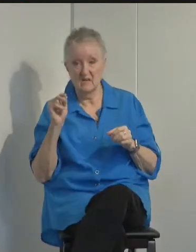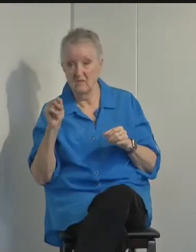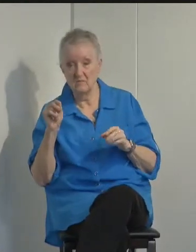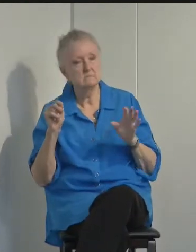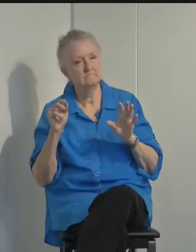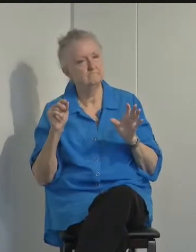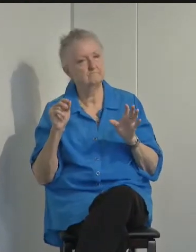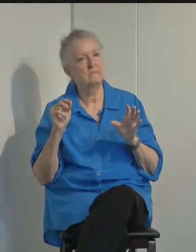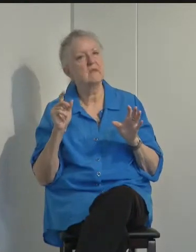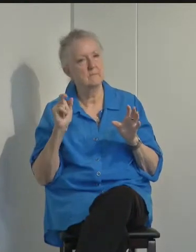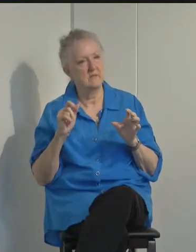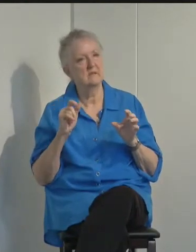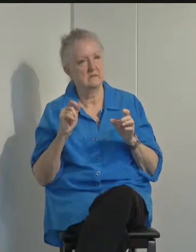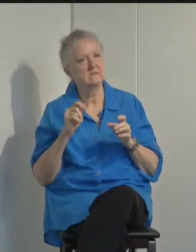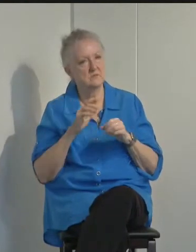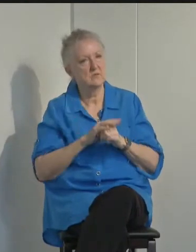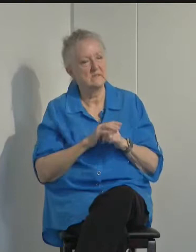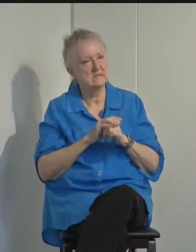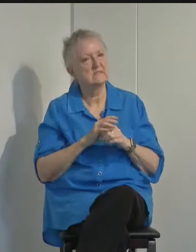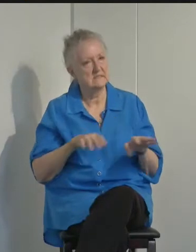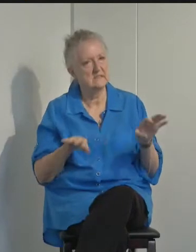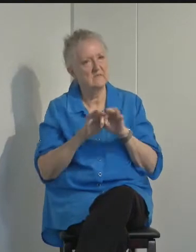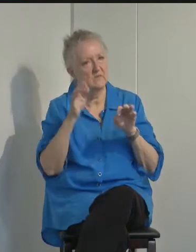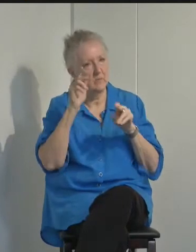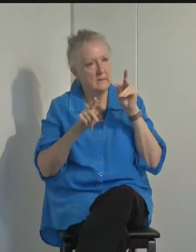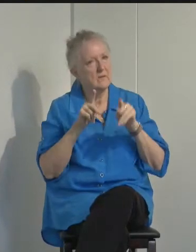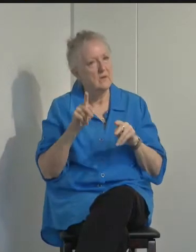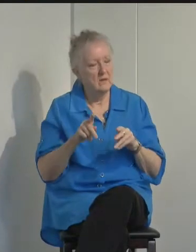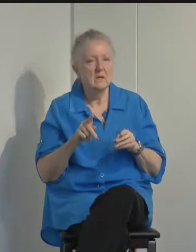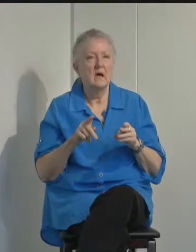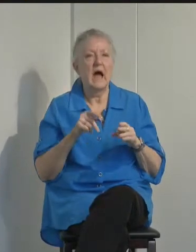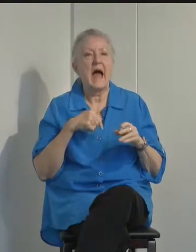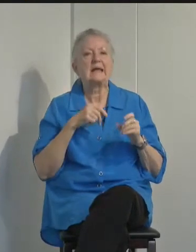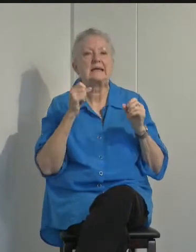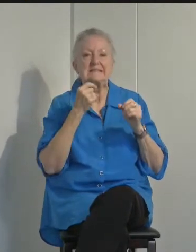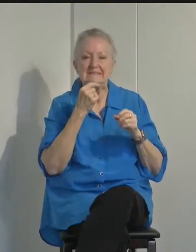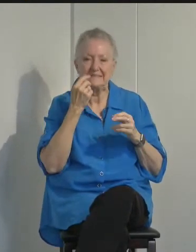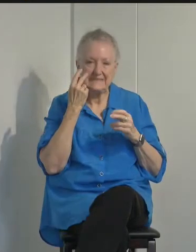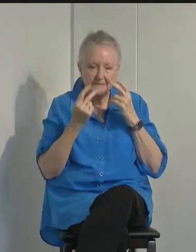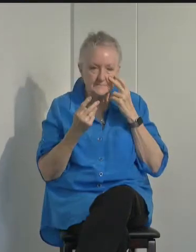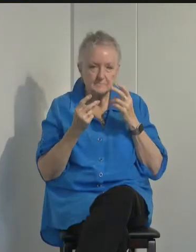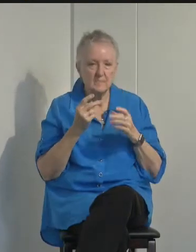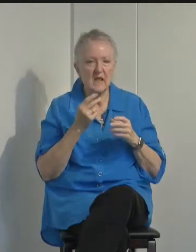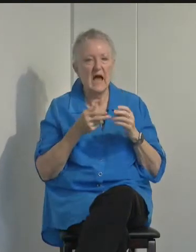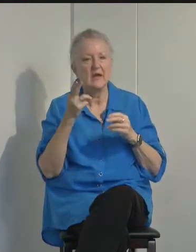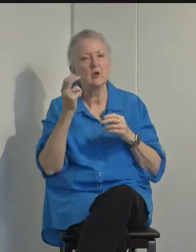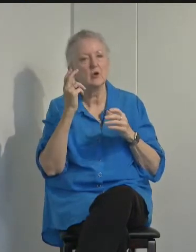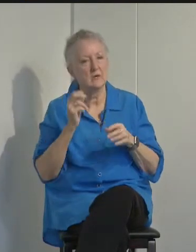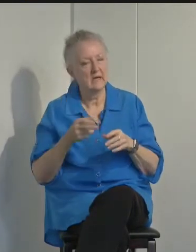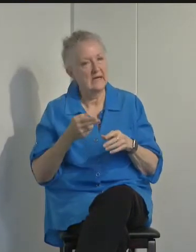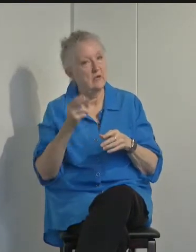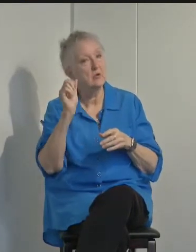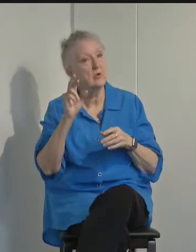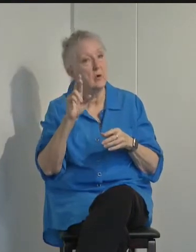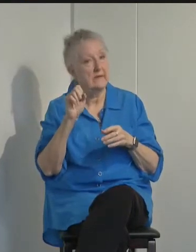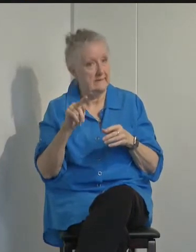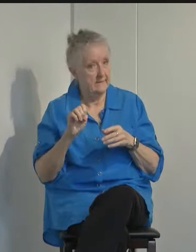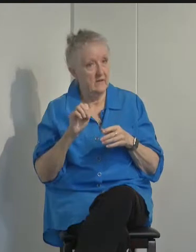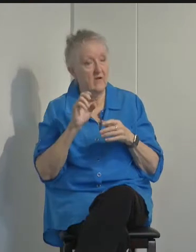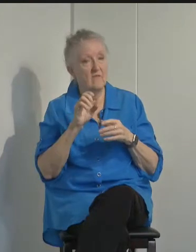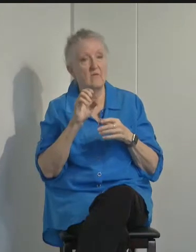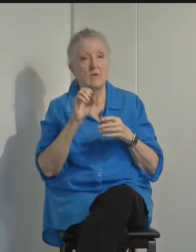on many people. I can say that we are seeing a higher rate of opioid overdoses,